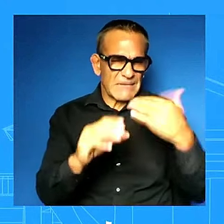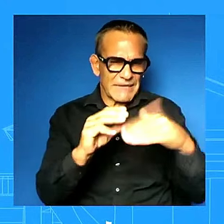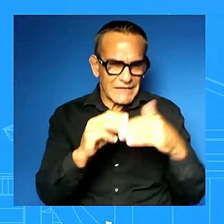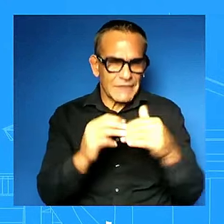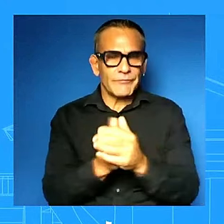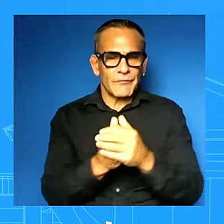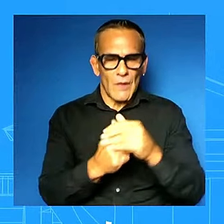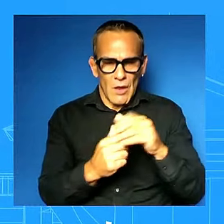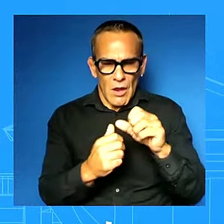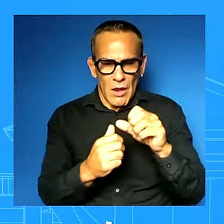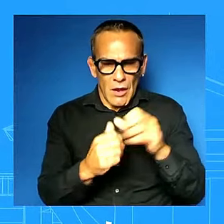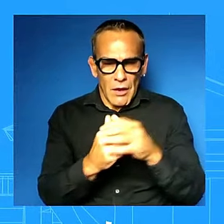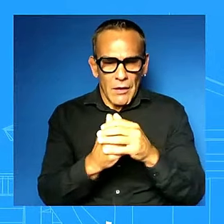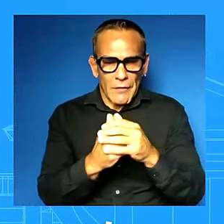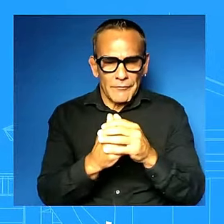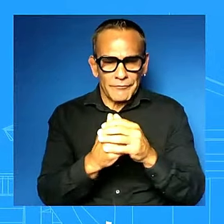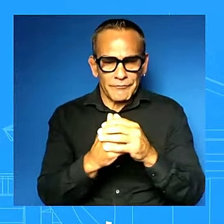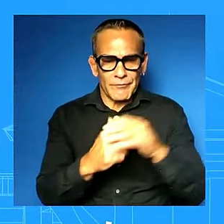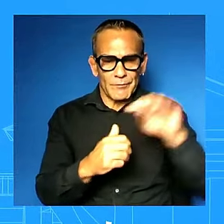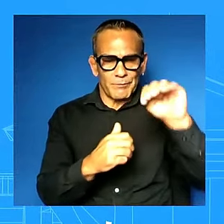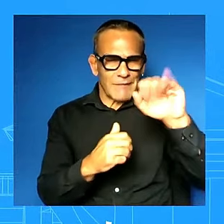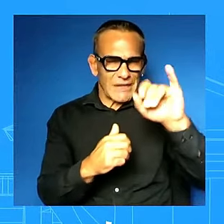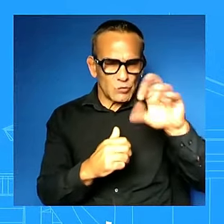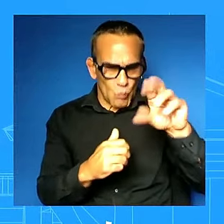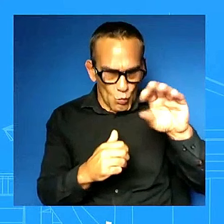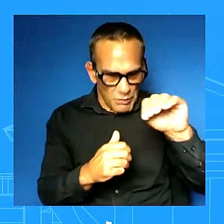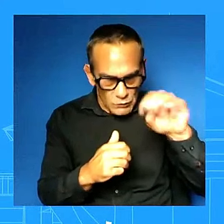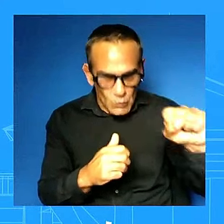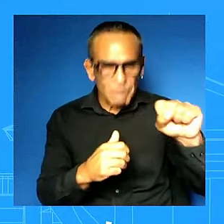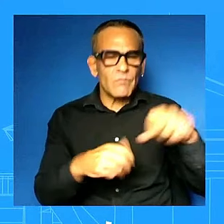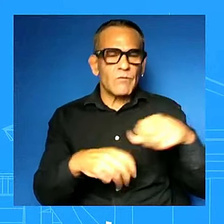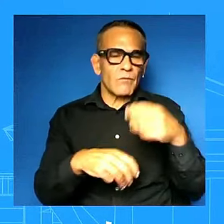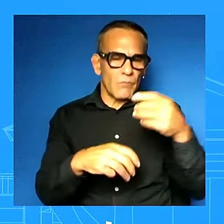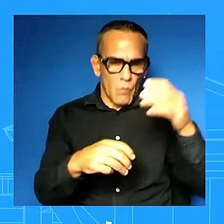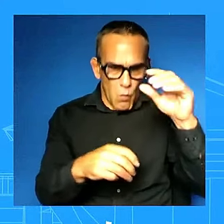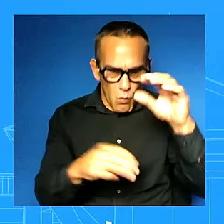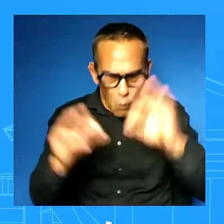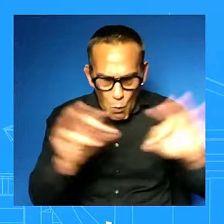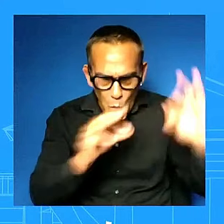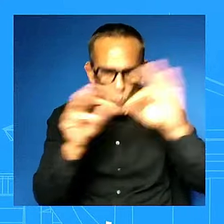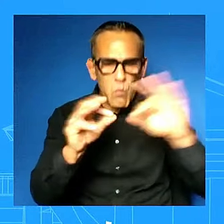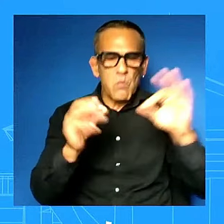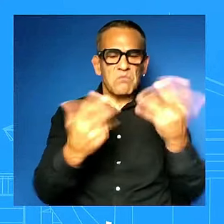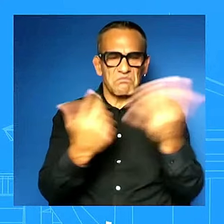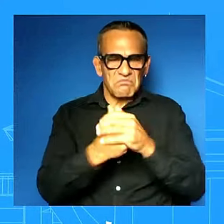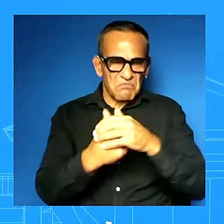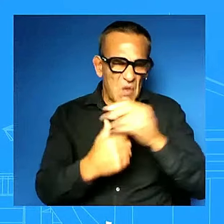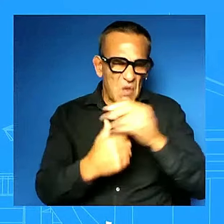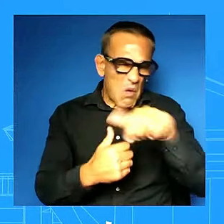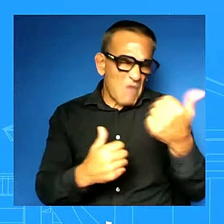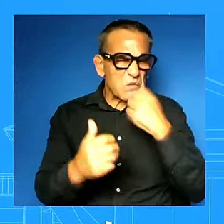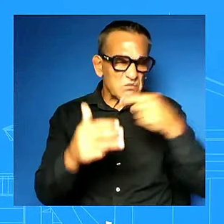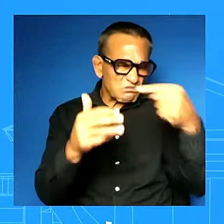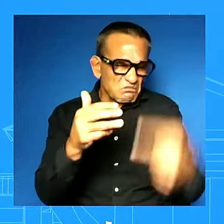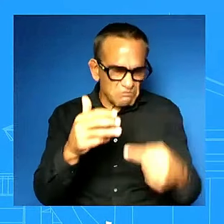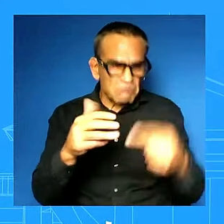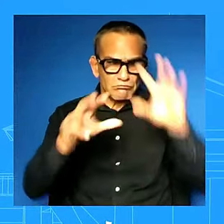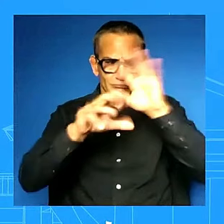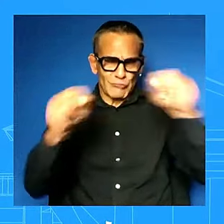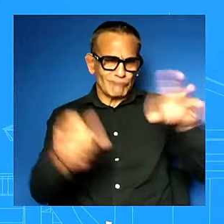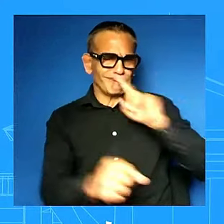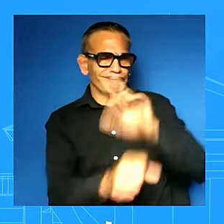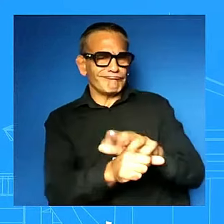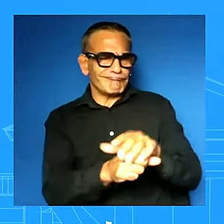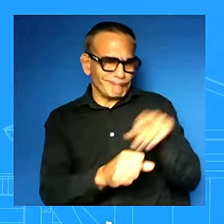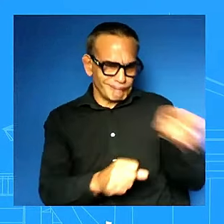google um and a few others and this has been the president's commitment of bian harrison commitment and trying to make sure that